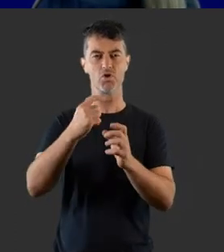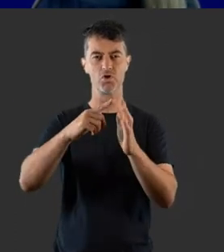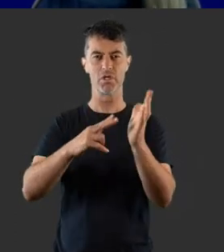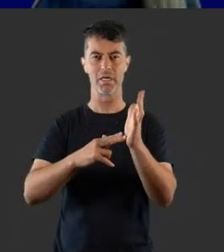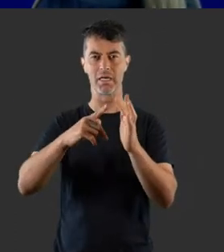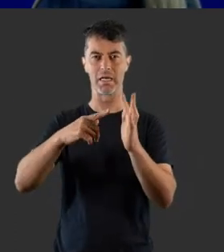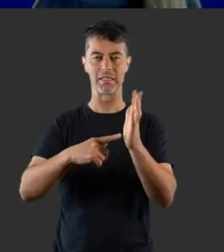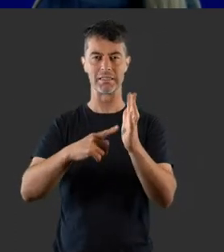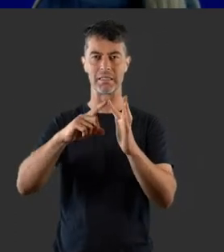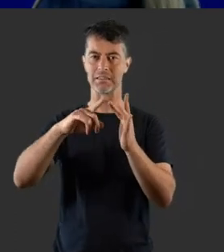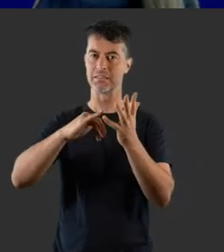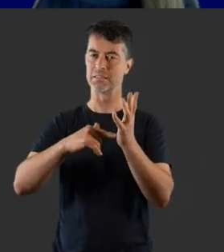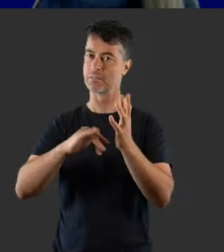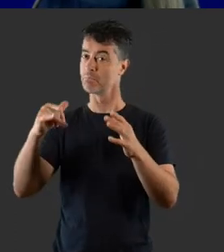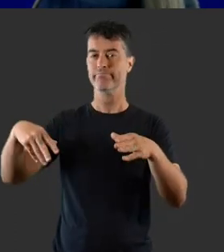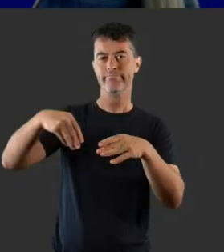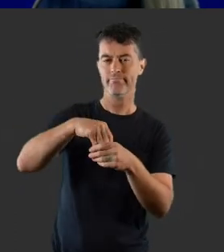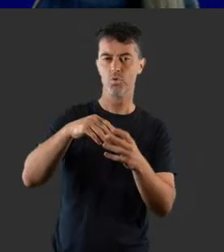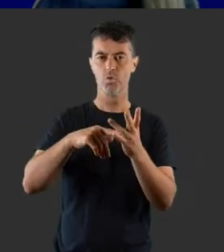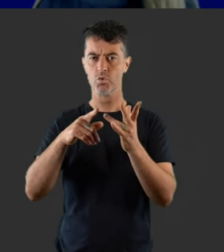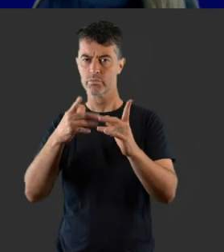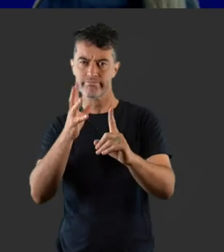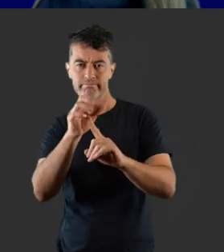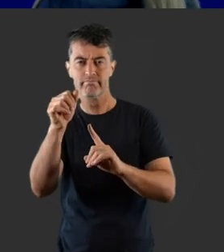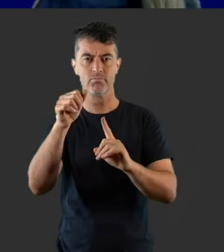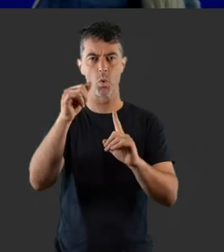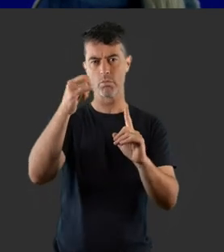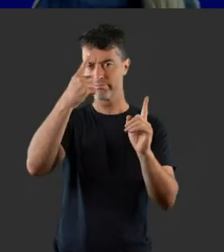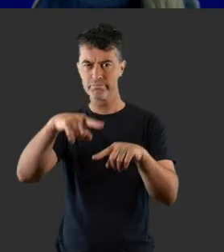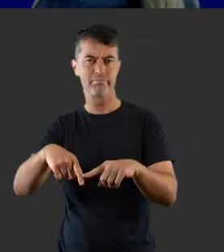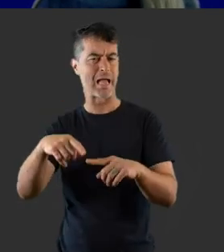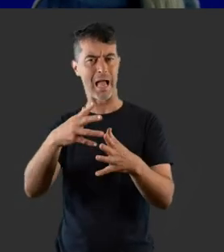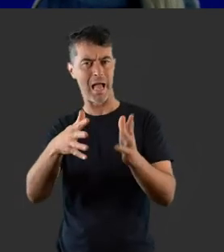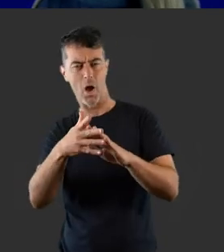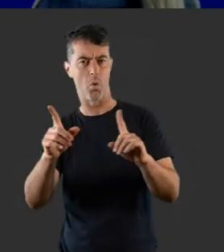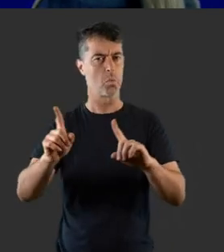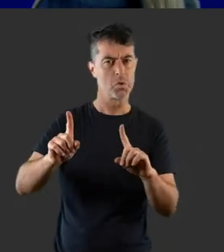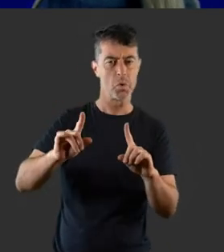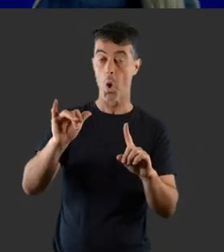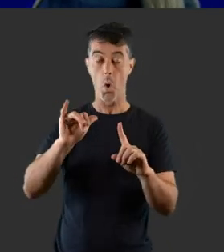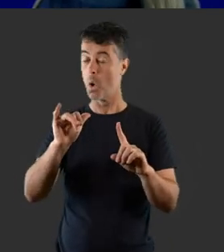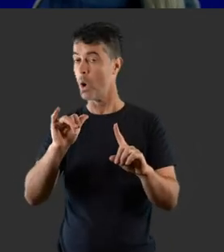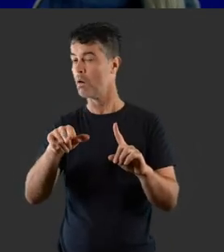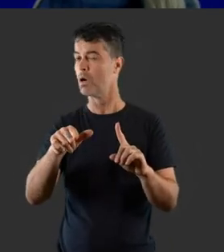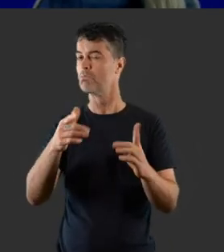a geneticist may be involved to help identify or rule out the cause of someone's hearing loss.